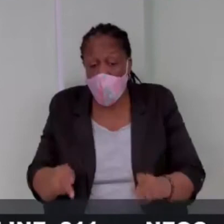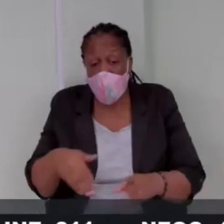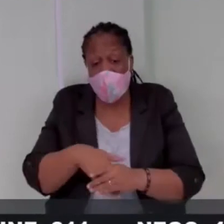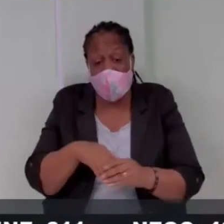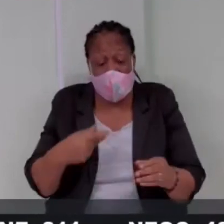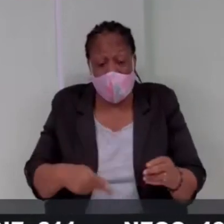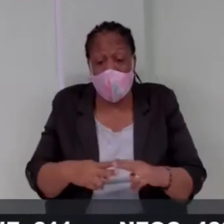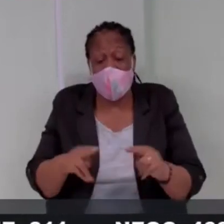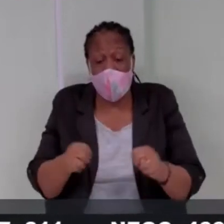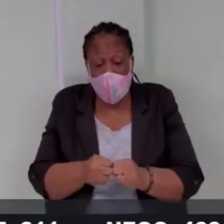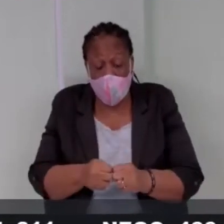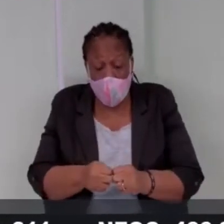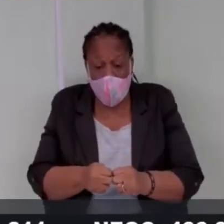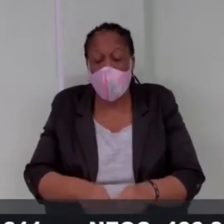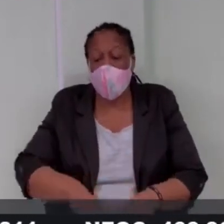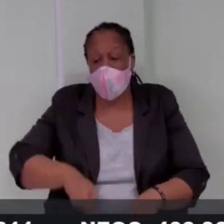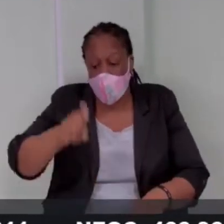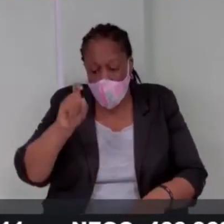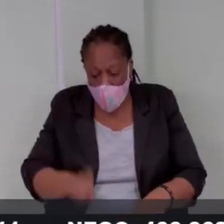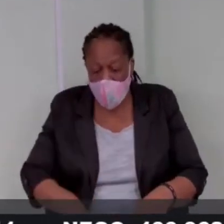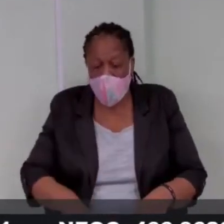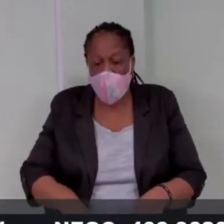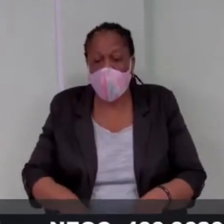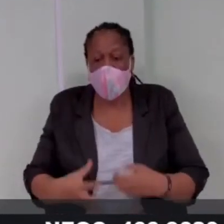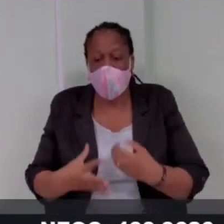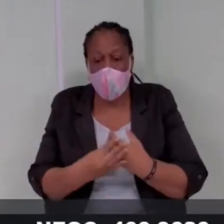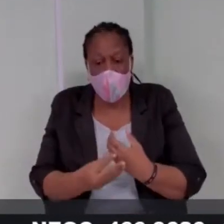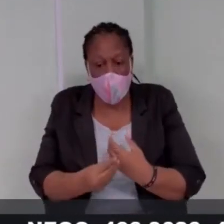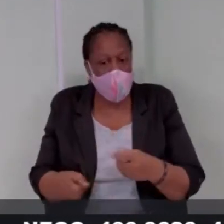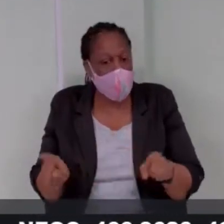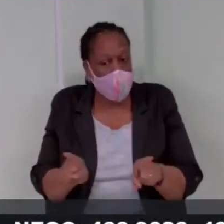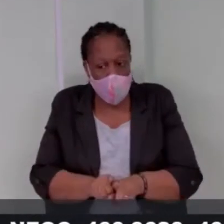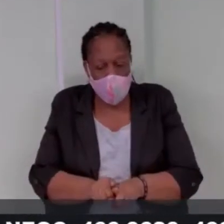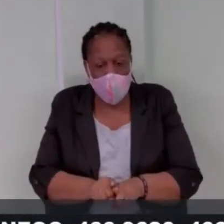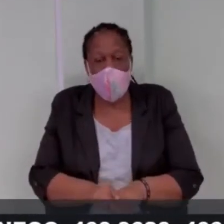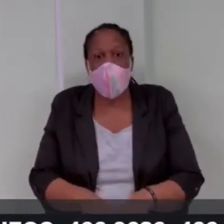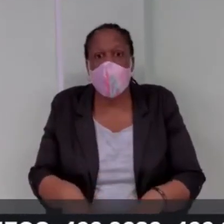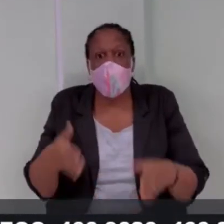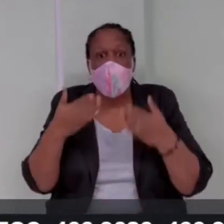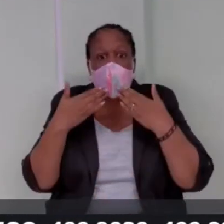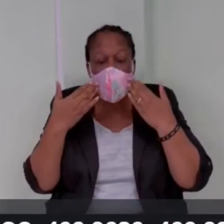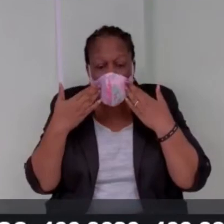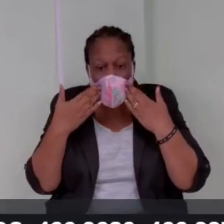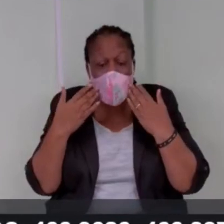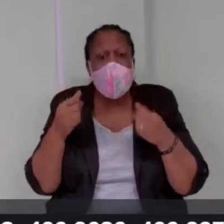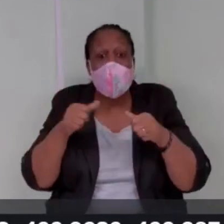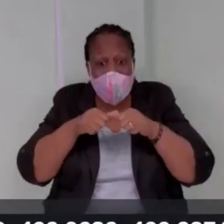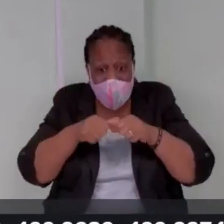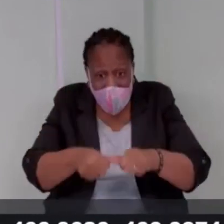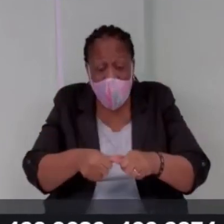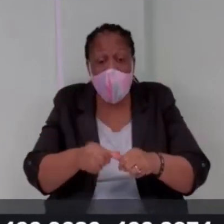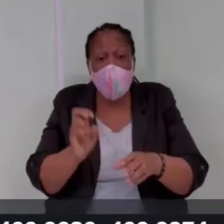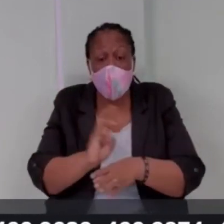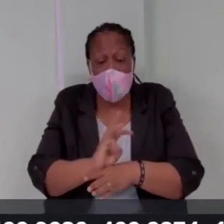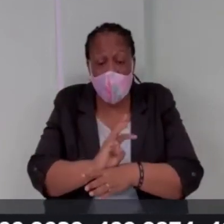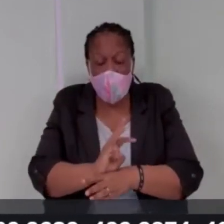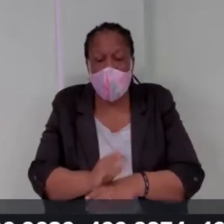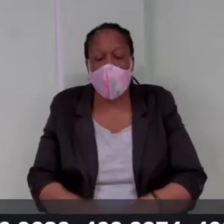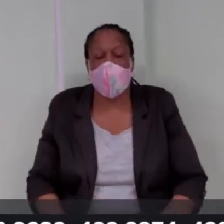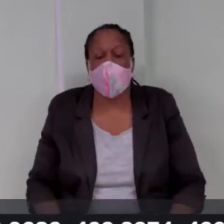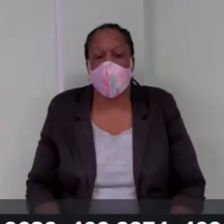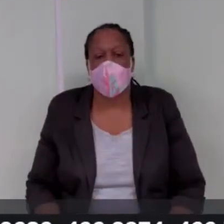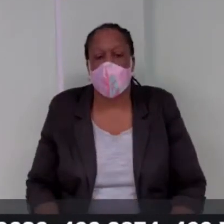ourselves these are the wearing of face masks while in public practicing good hands